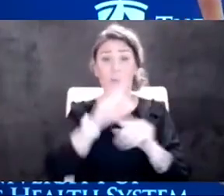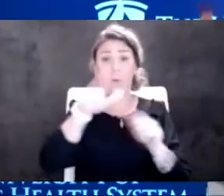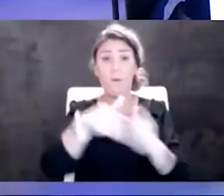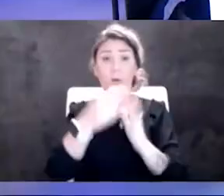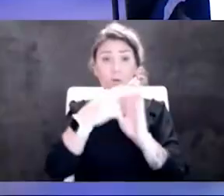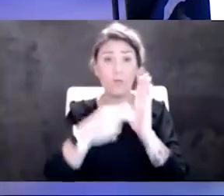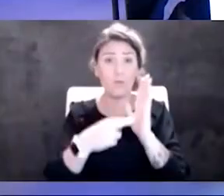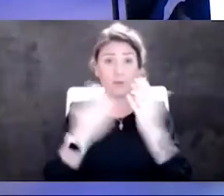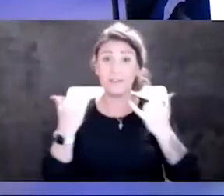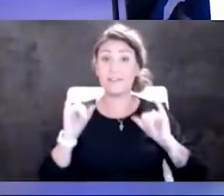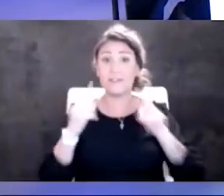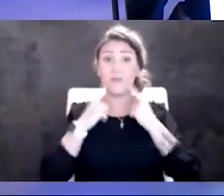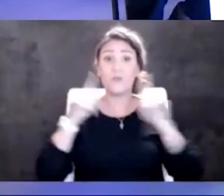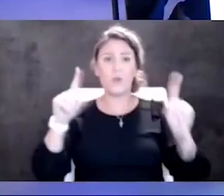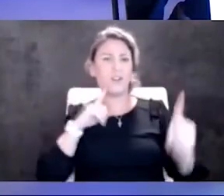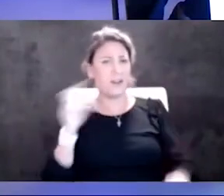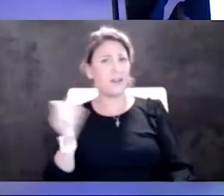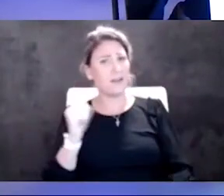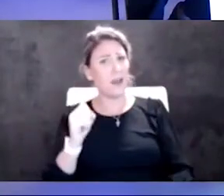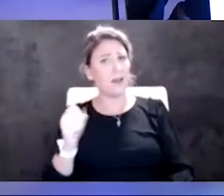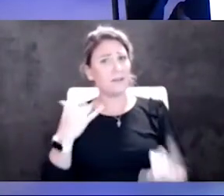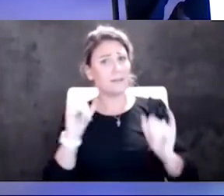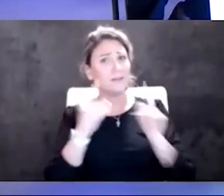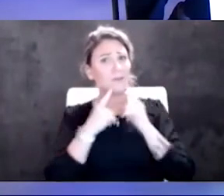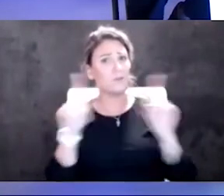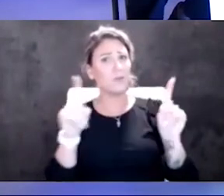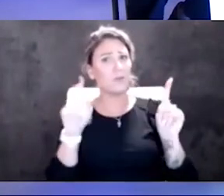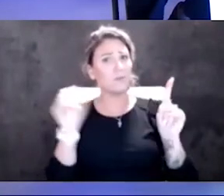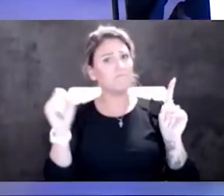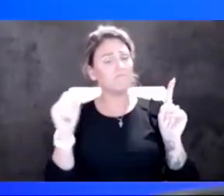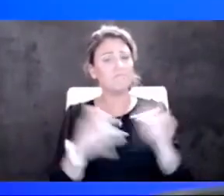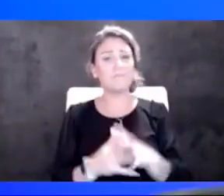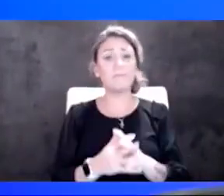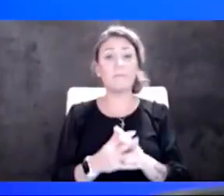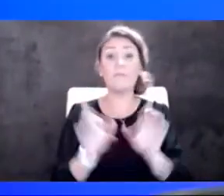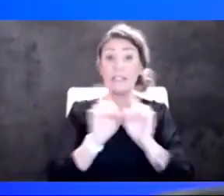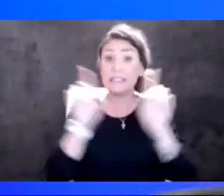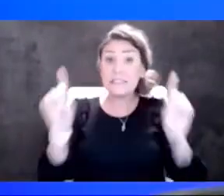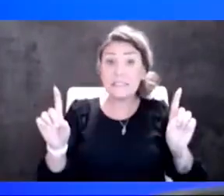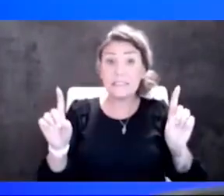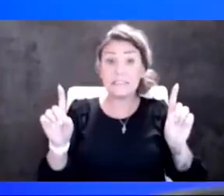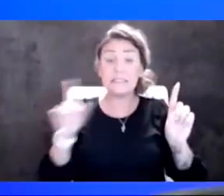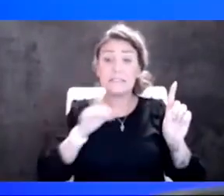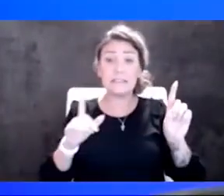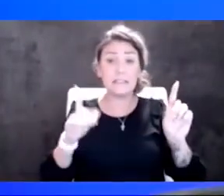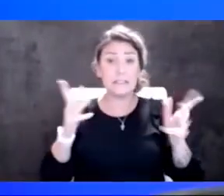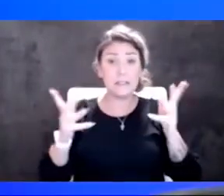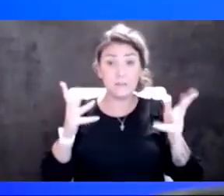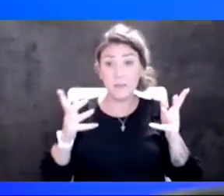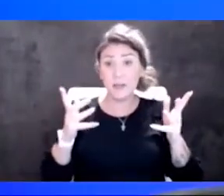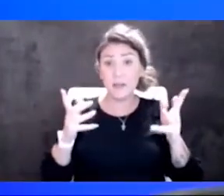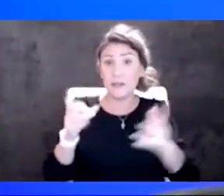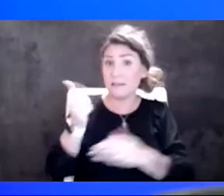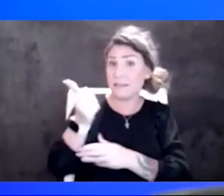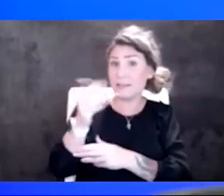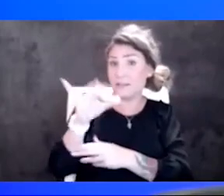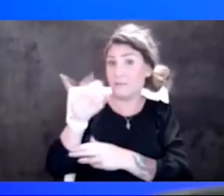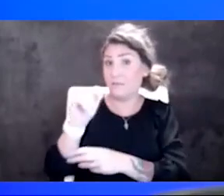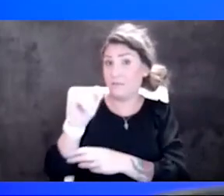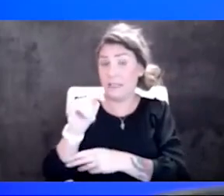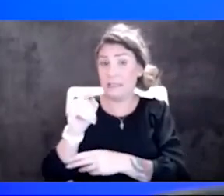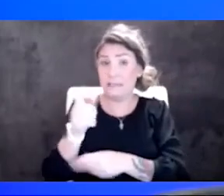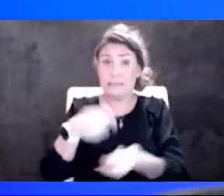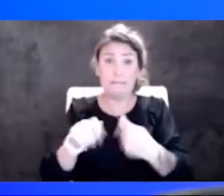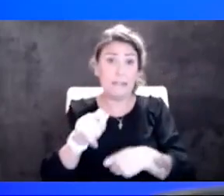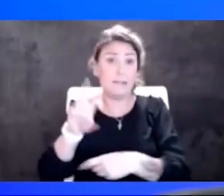going to work. Yeah, they'll still work. I mean, you know, the distancing thing, might you want to, you know... 10 feet instead of 6 feet? I don't know. Be further apart.